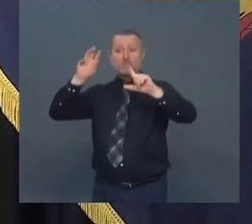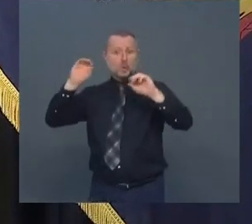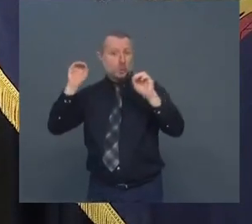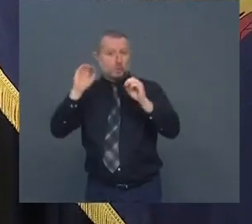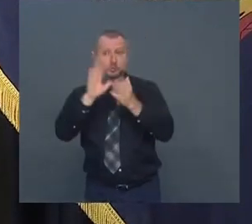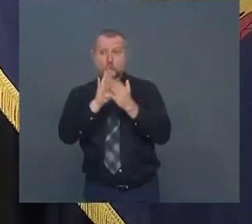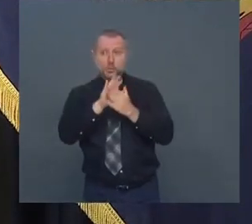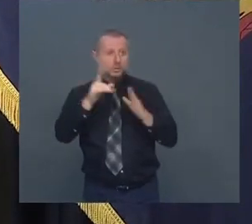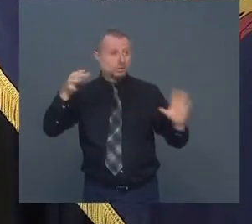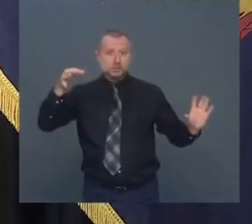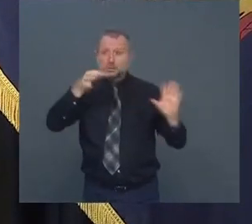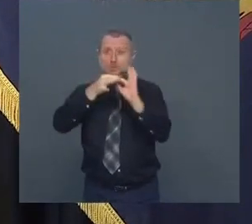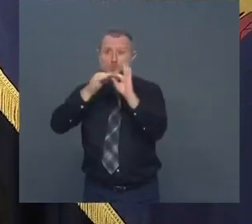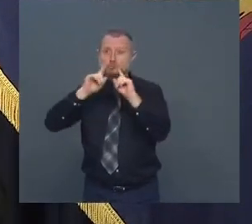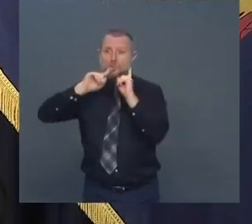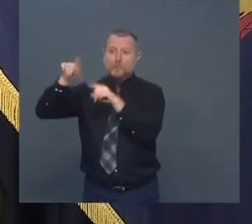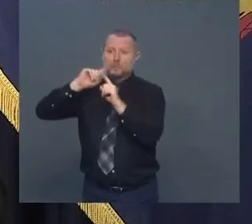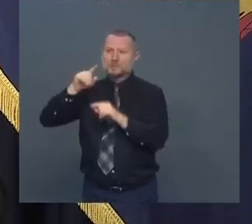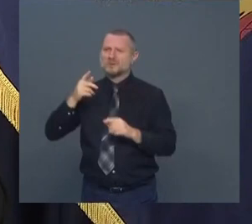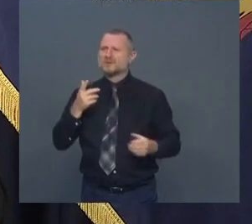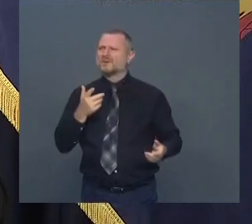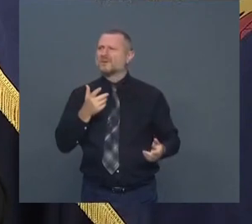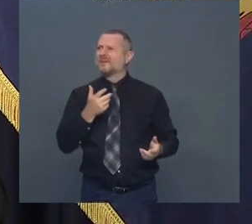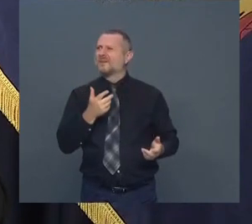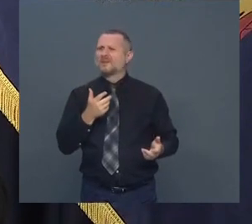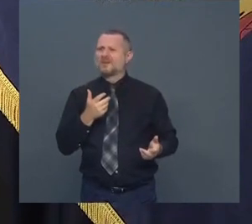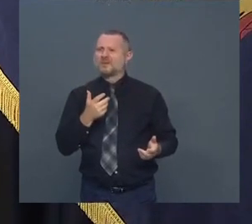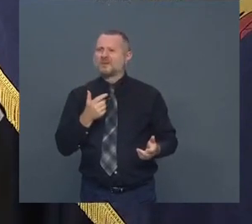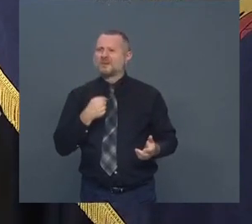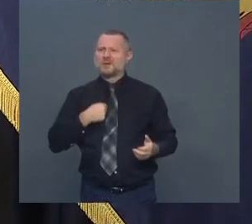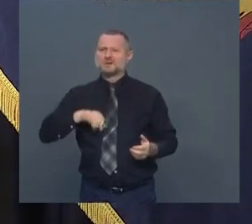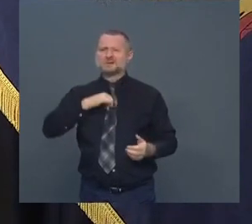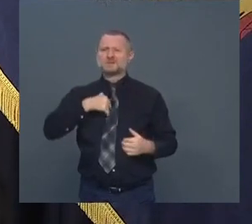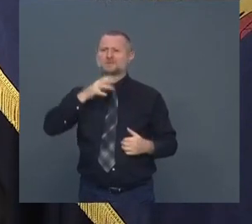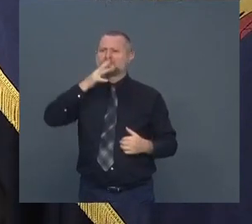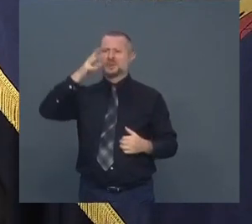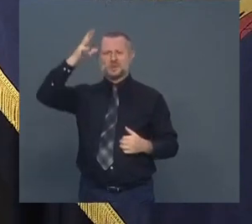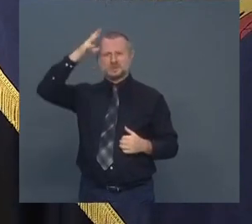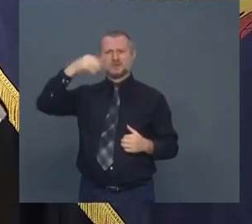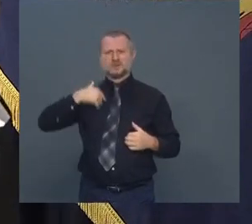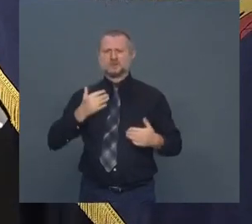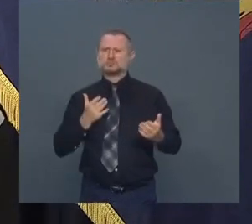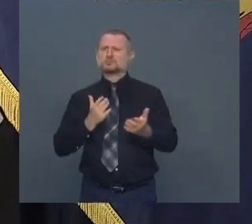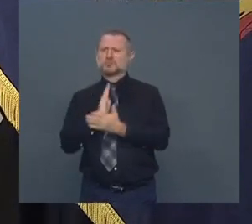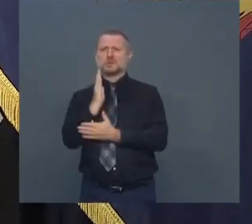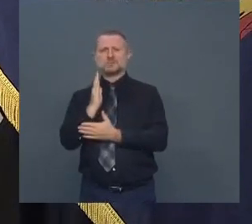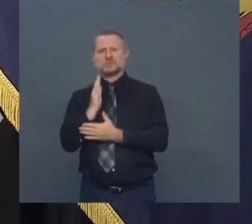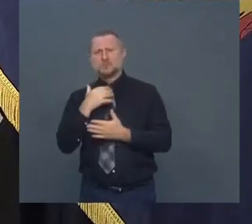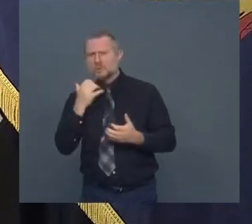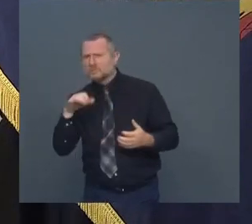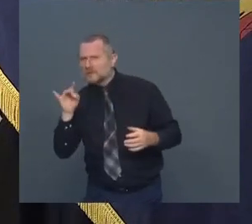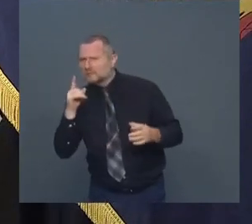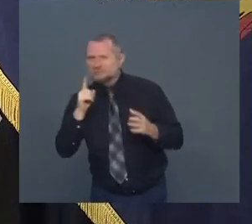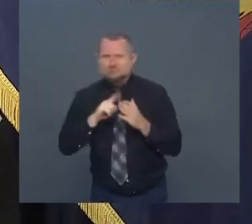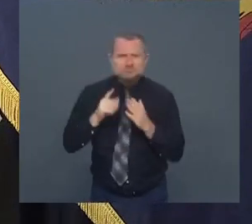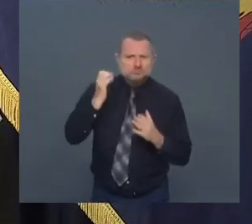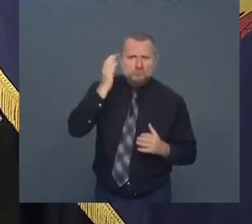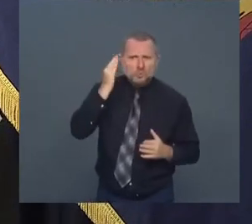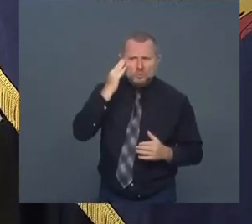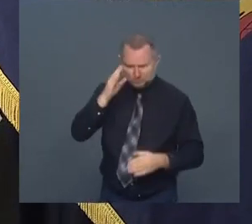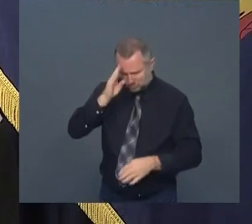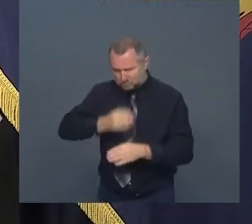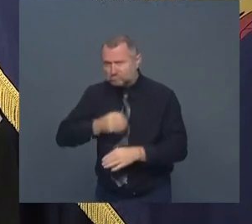you said it was optional I have a right to know that I'm a parent you said